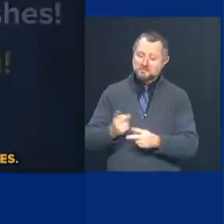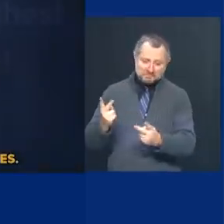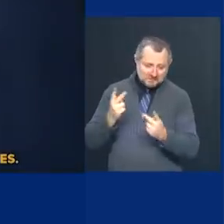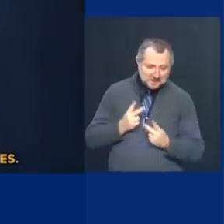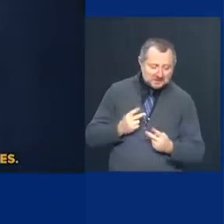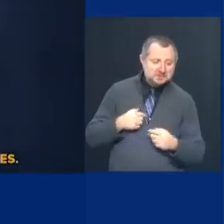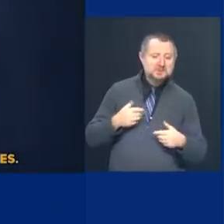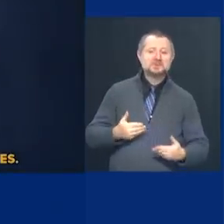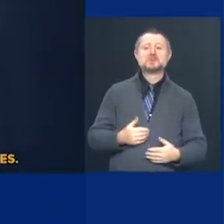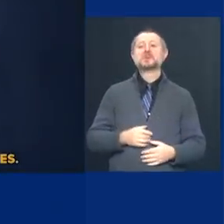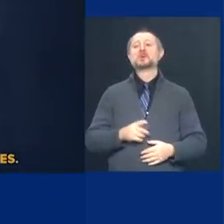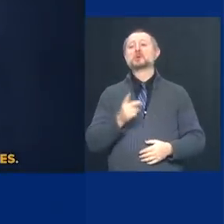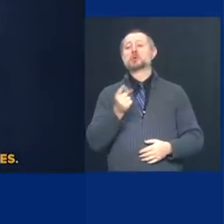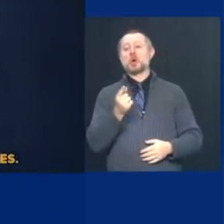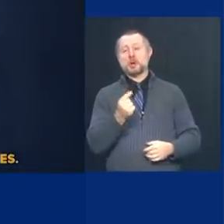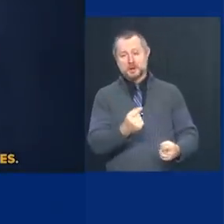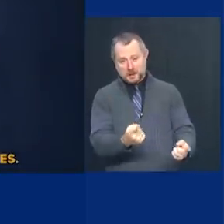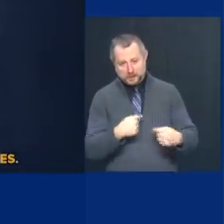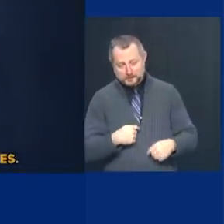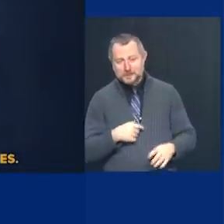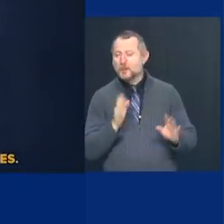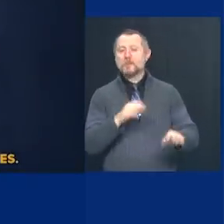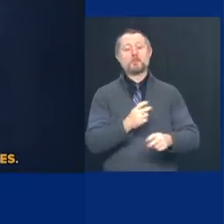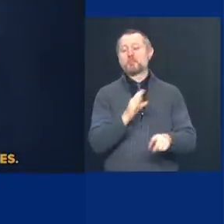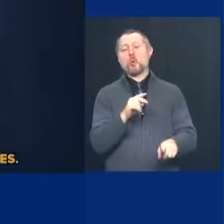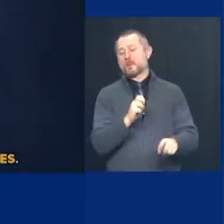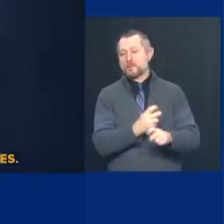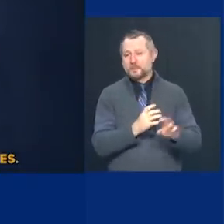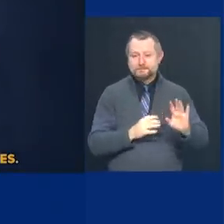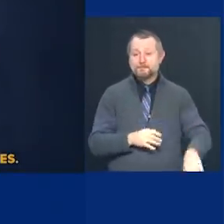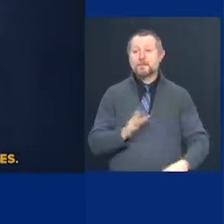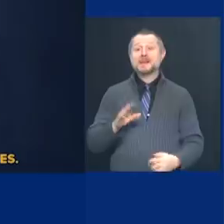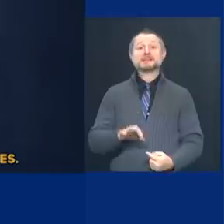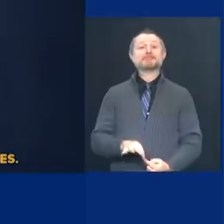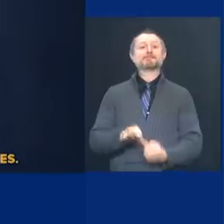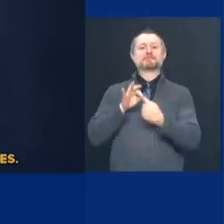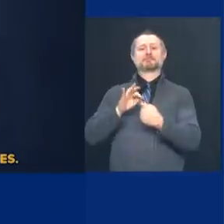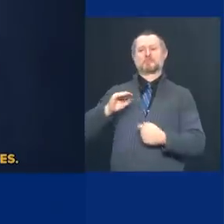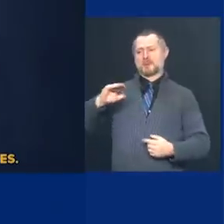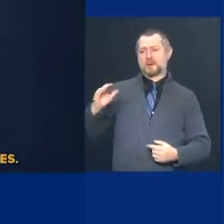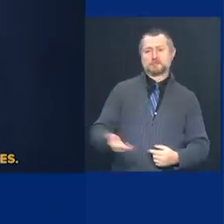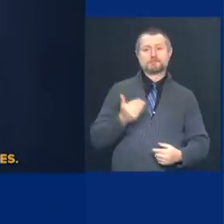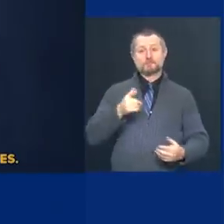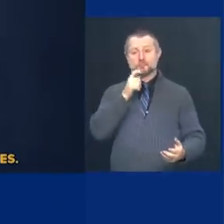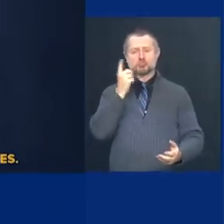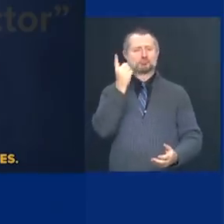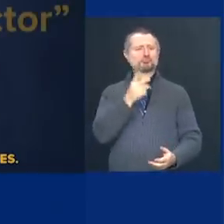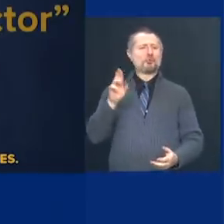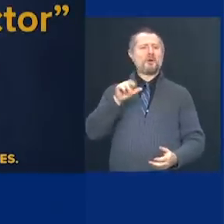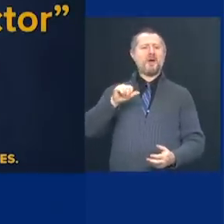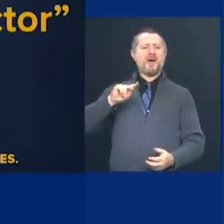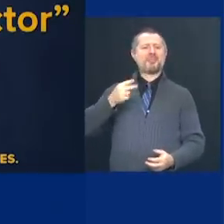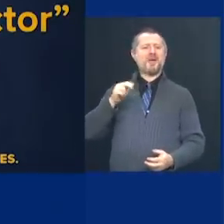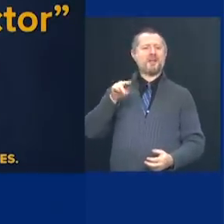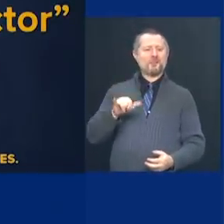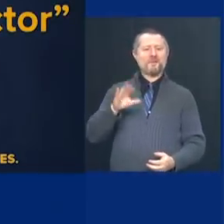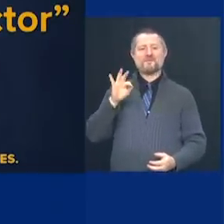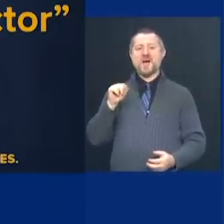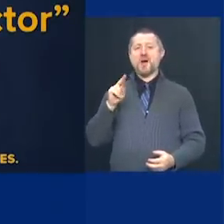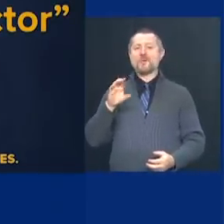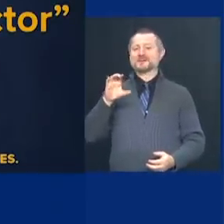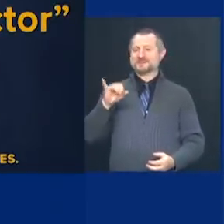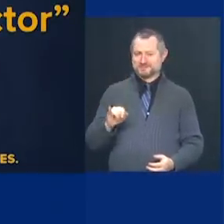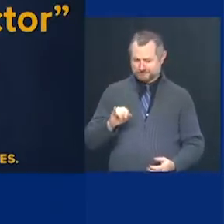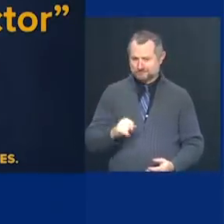me a bone. We have a special guest with us today, Dr. Anthony Fauci. Dr. Fauci,